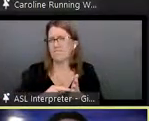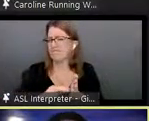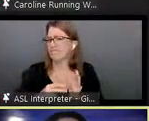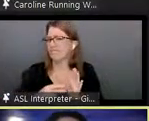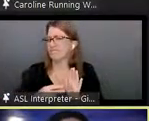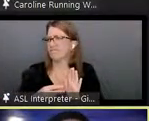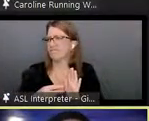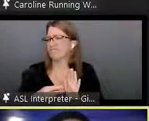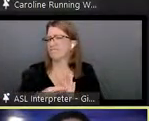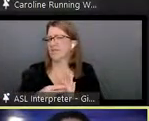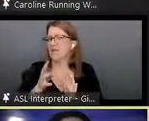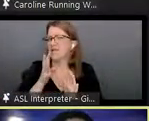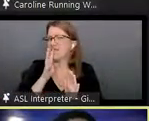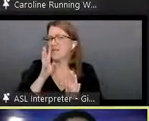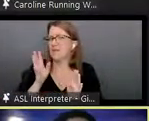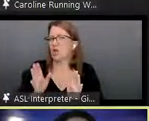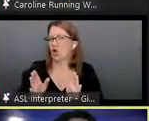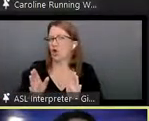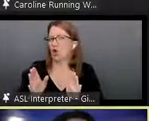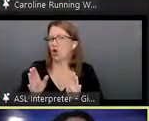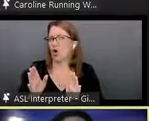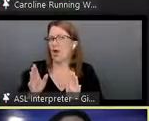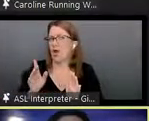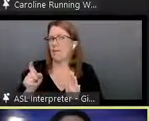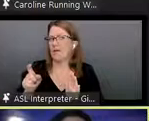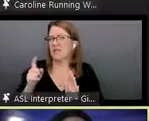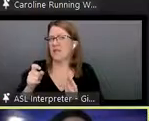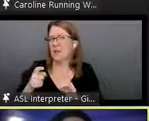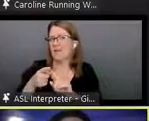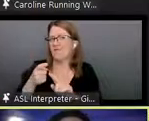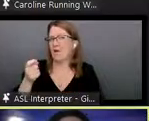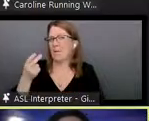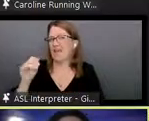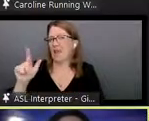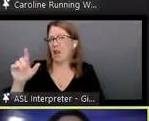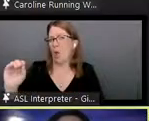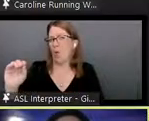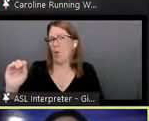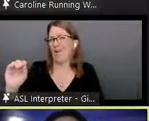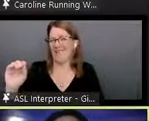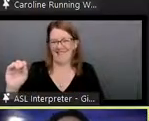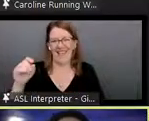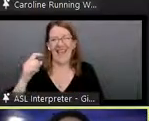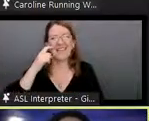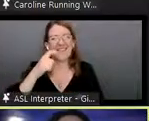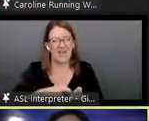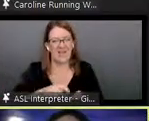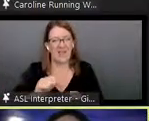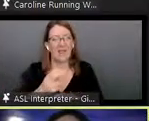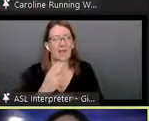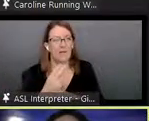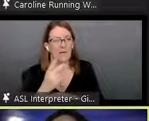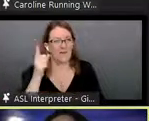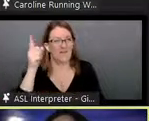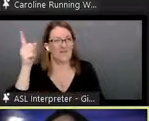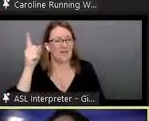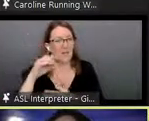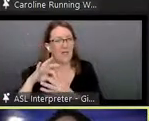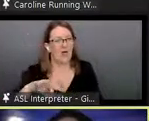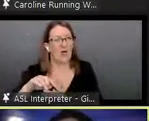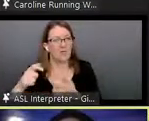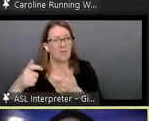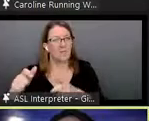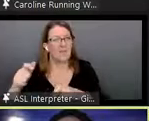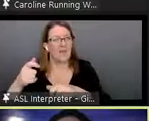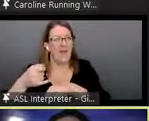speaker must become becoming from hilo because he identified that usage as belonging to the people at